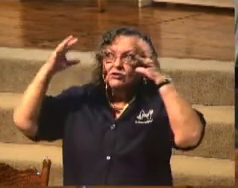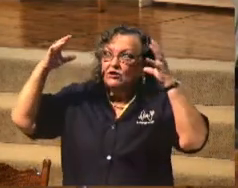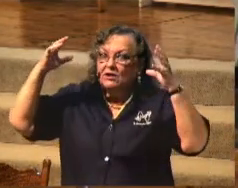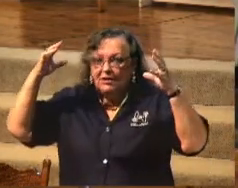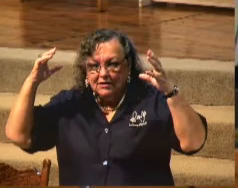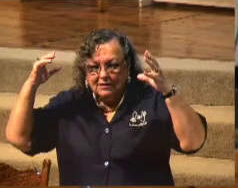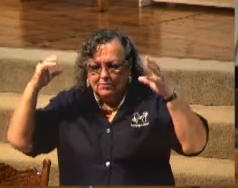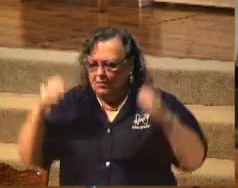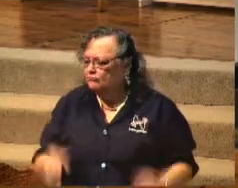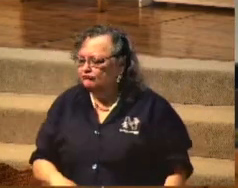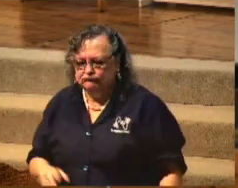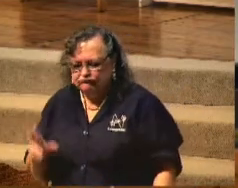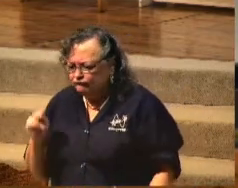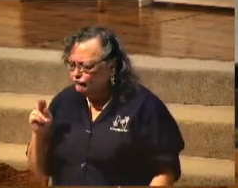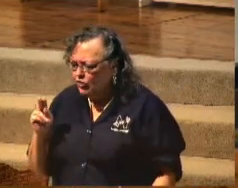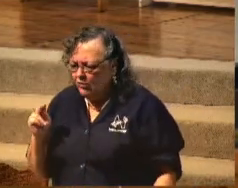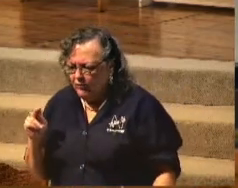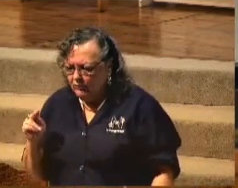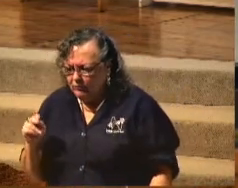He said, no.